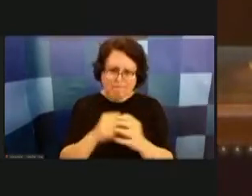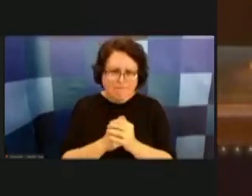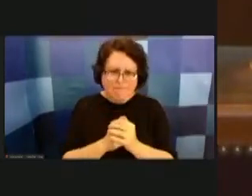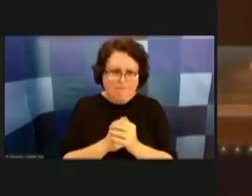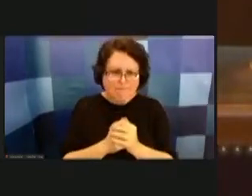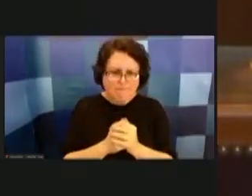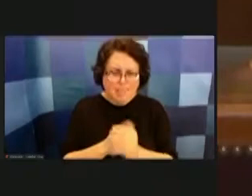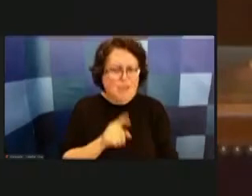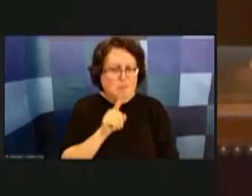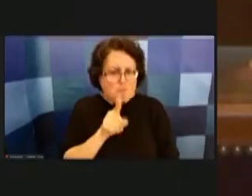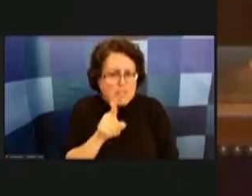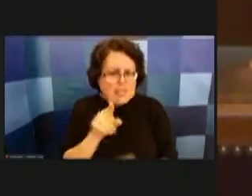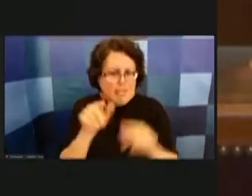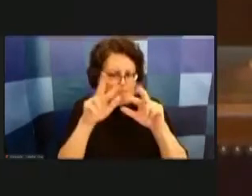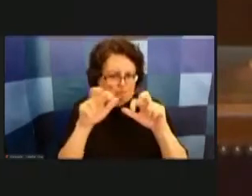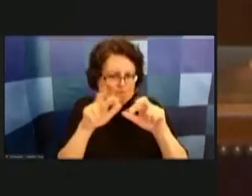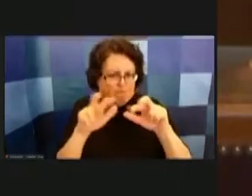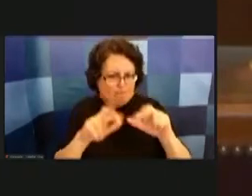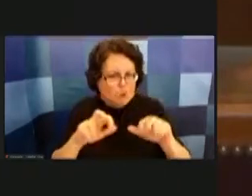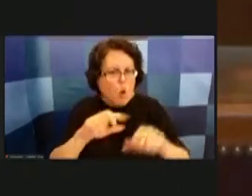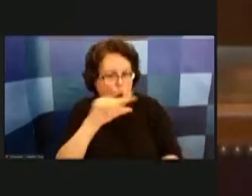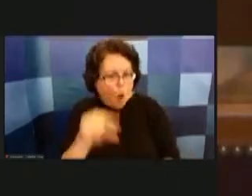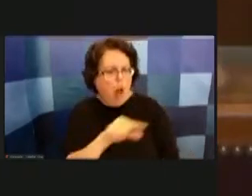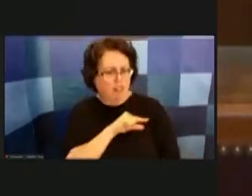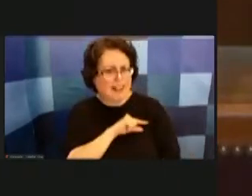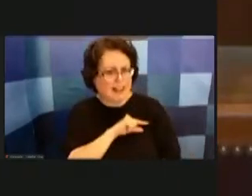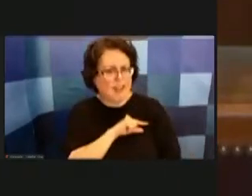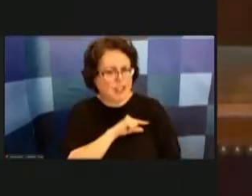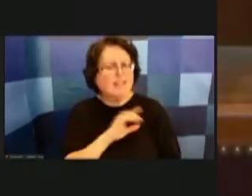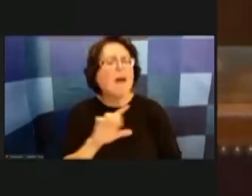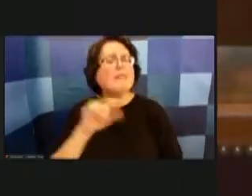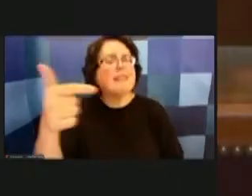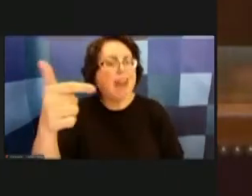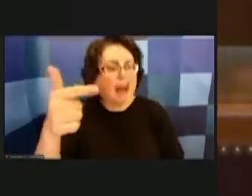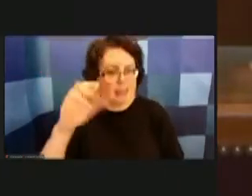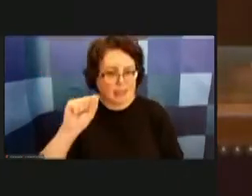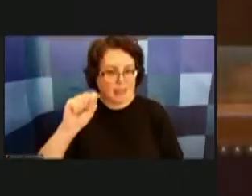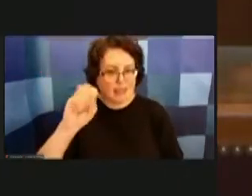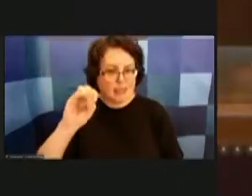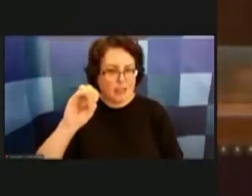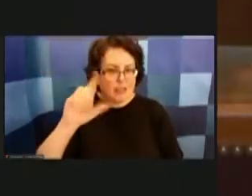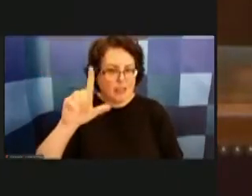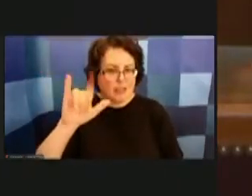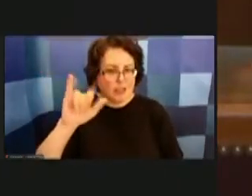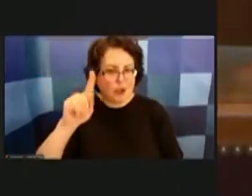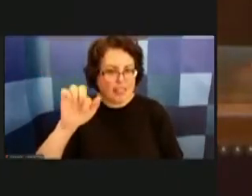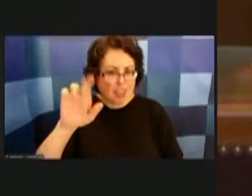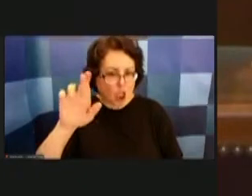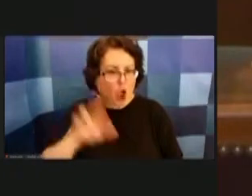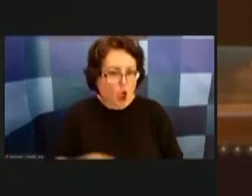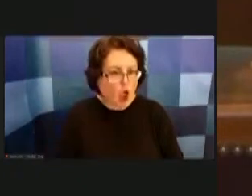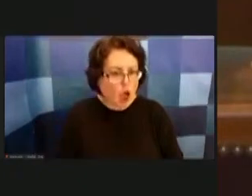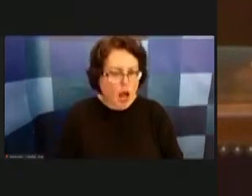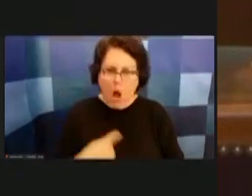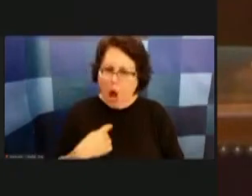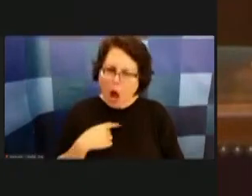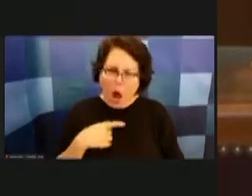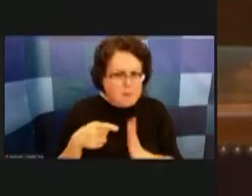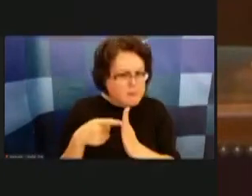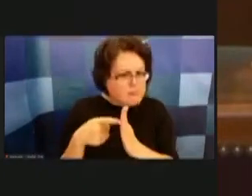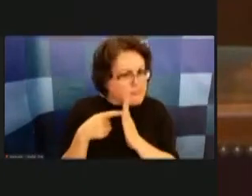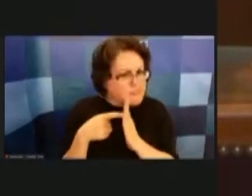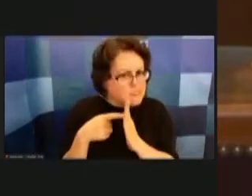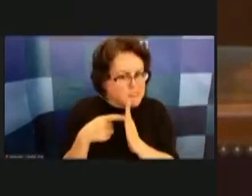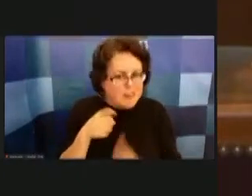qualifications of the next solicitor i will demand that that person has municipal a